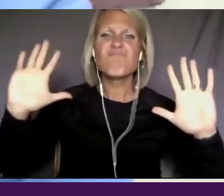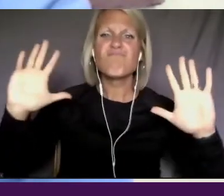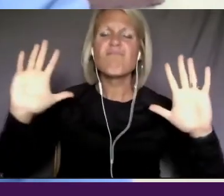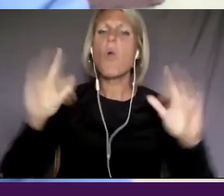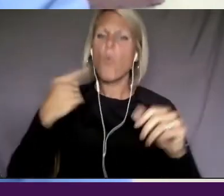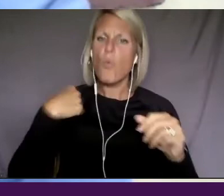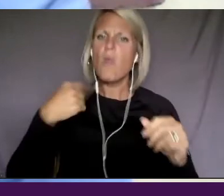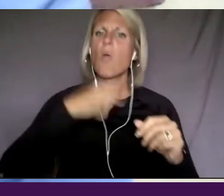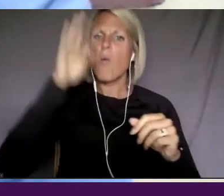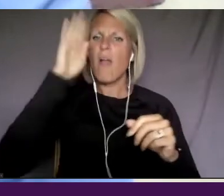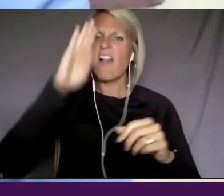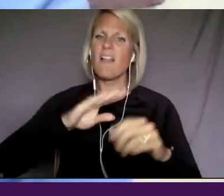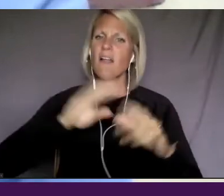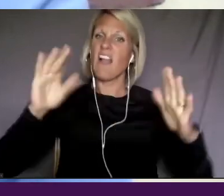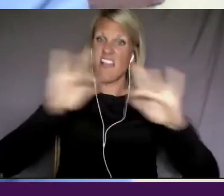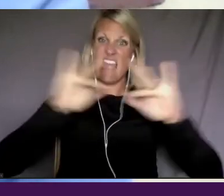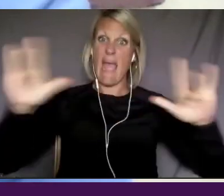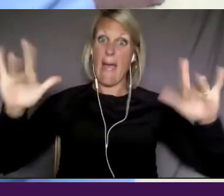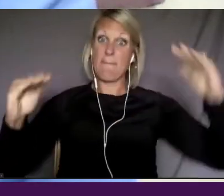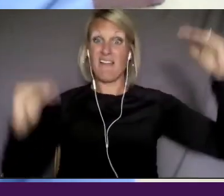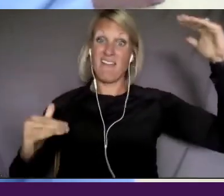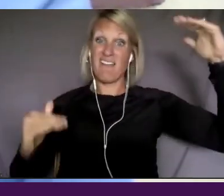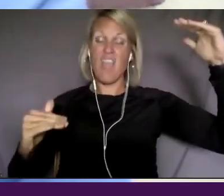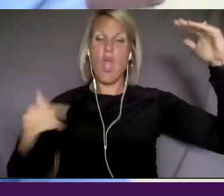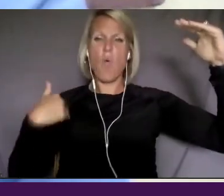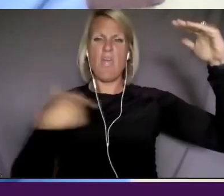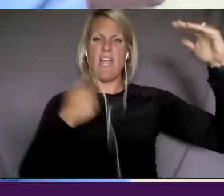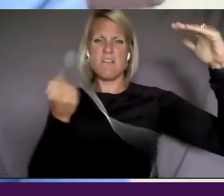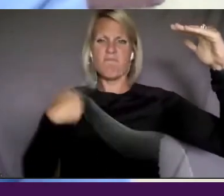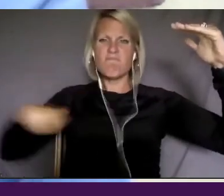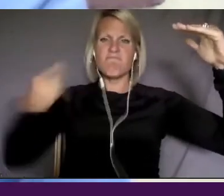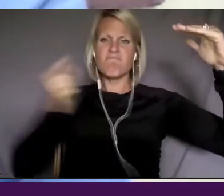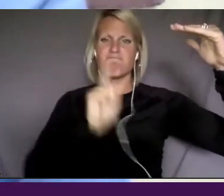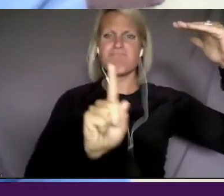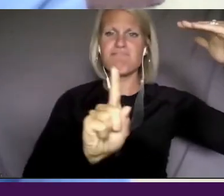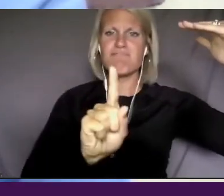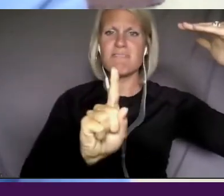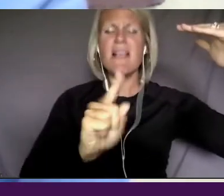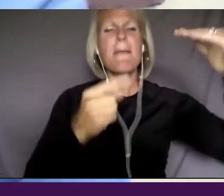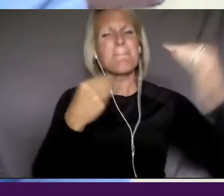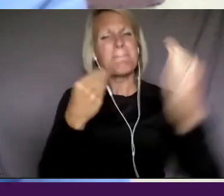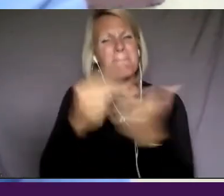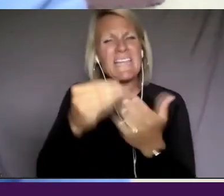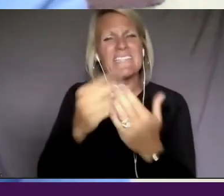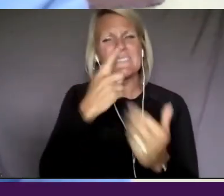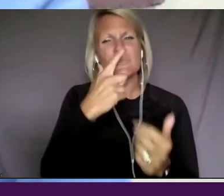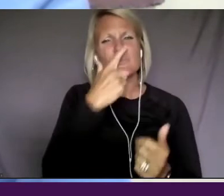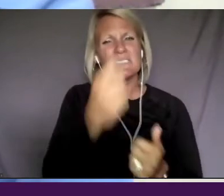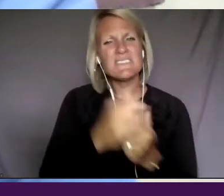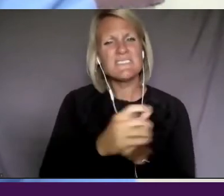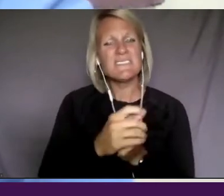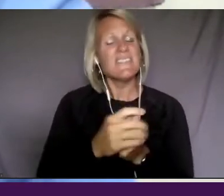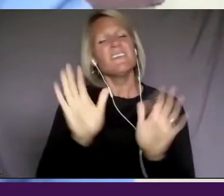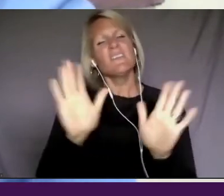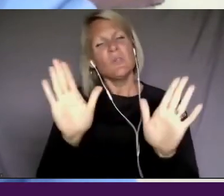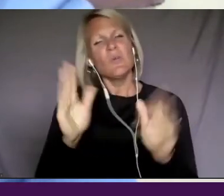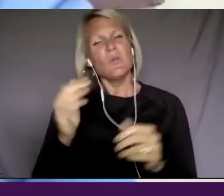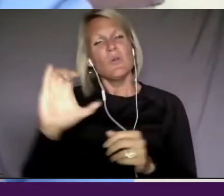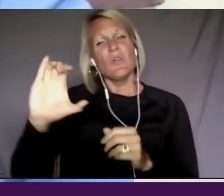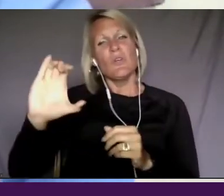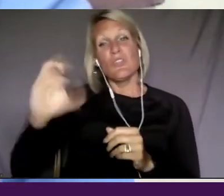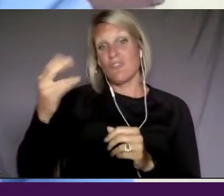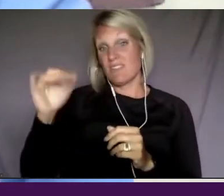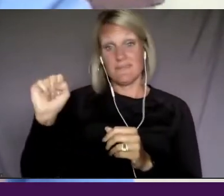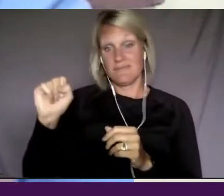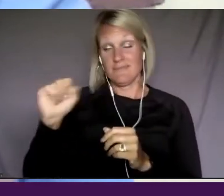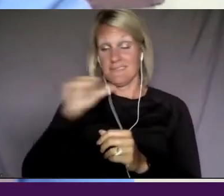Uh, so that money is very interesting. Uh, we, we, uh, firmly believe that Chris doesn't get enough money.